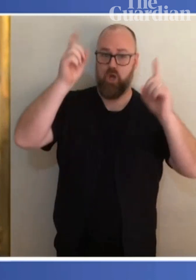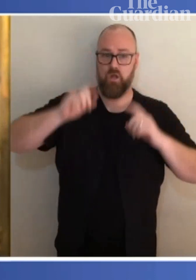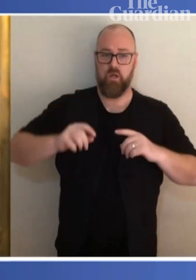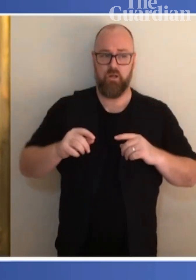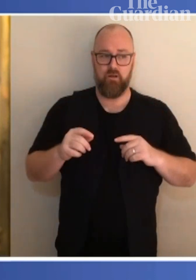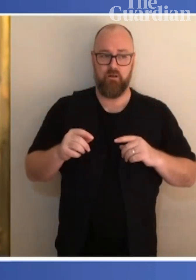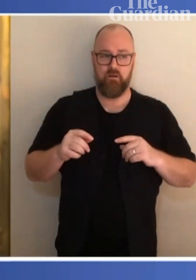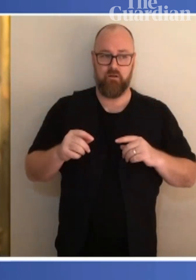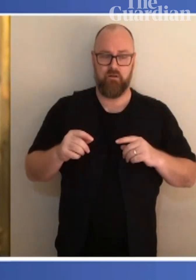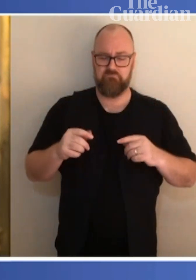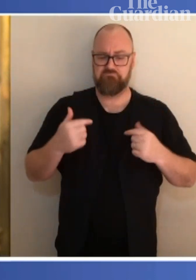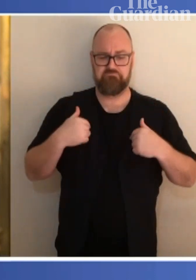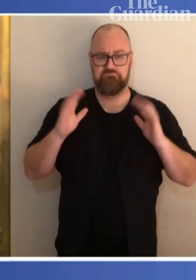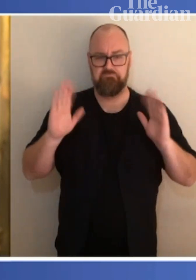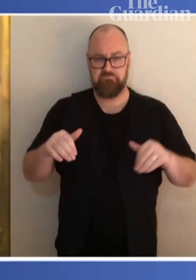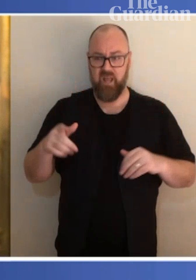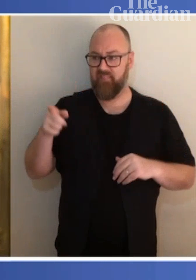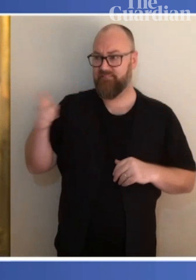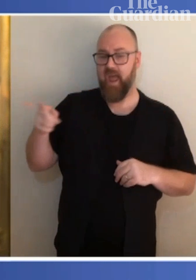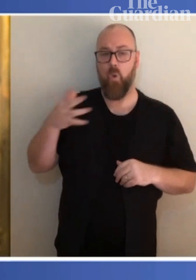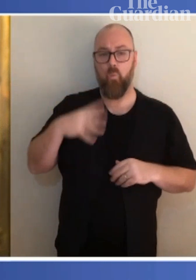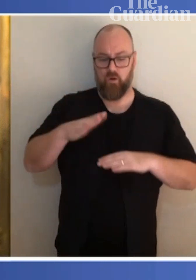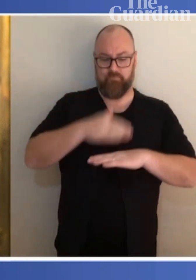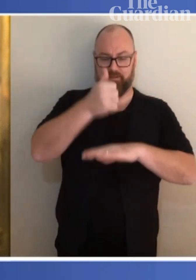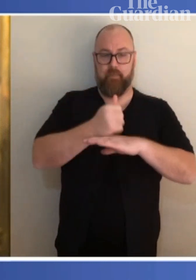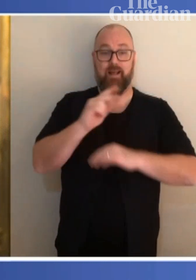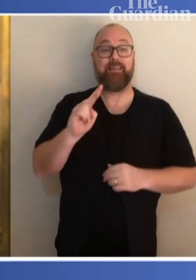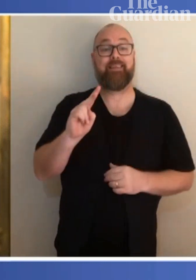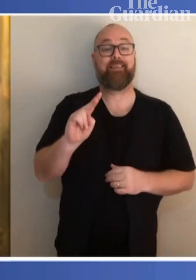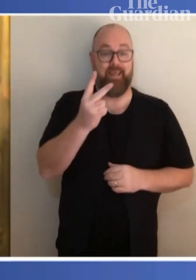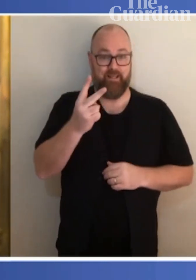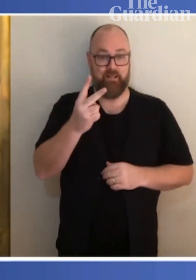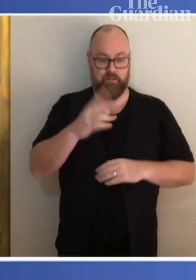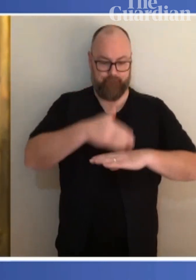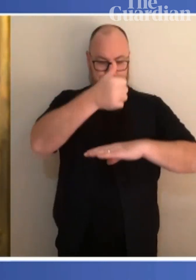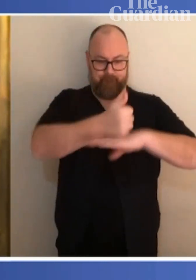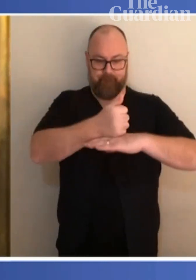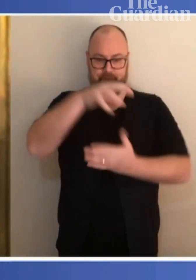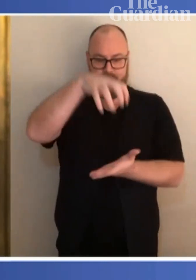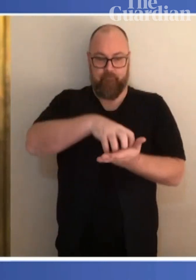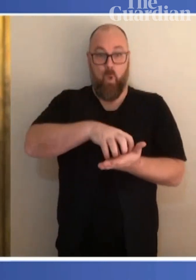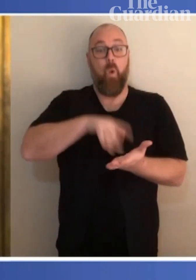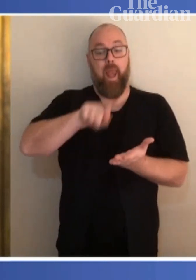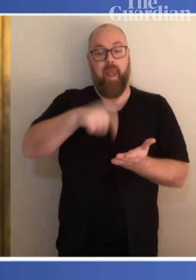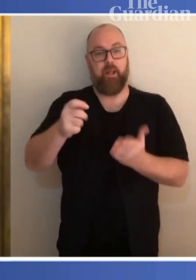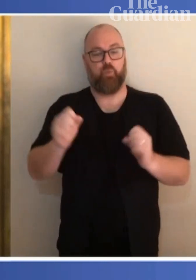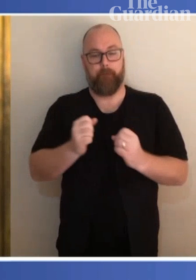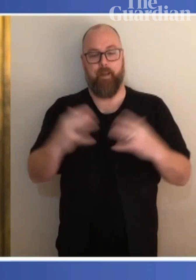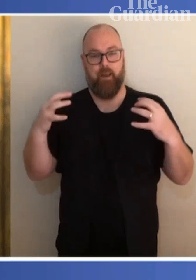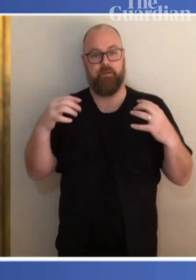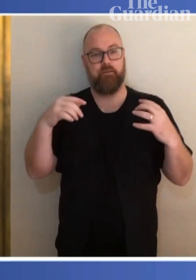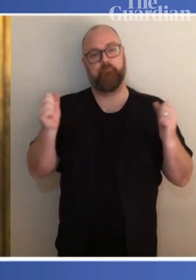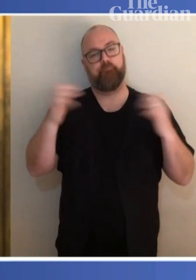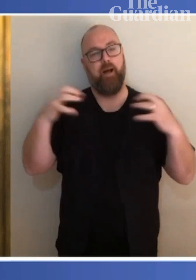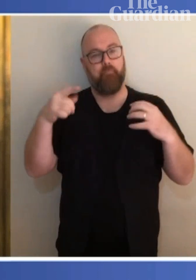the proposal to build a second Russian embassy, a stone's throw from Parliament House. And the Parliament worked together in a way that's somewhat unique these days